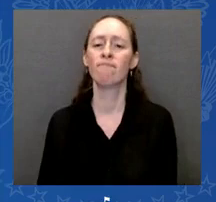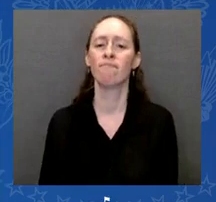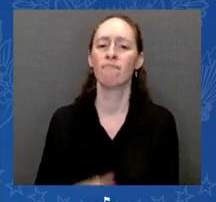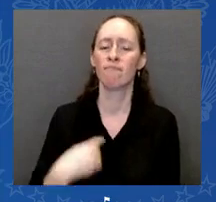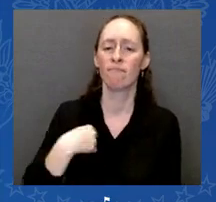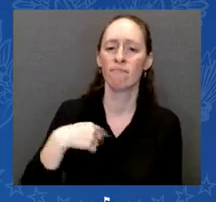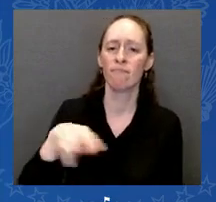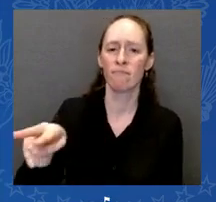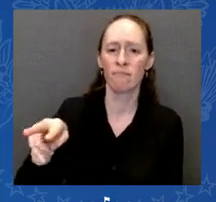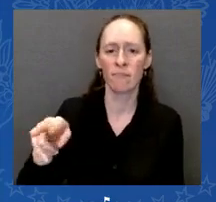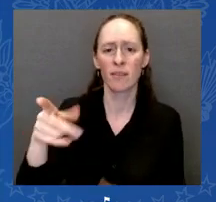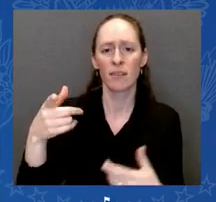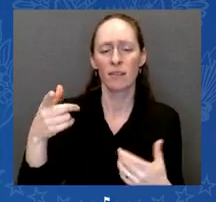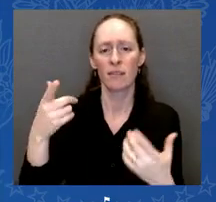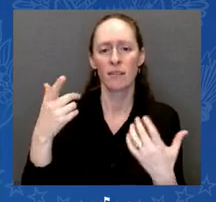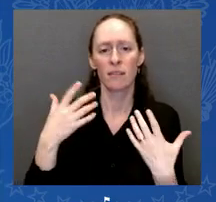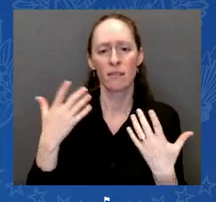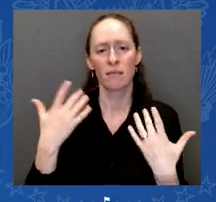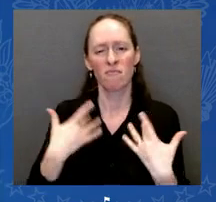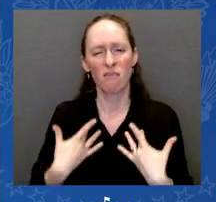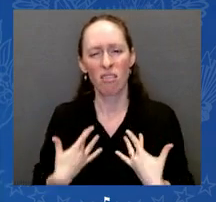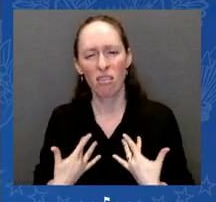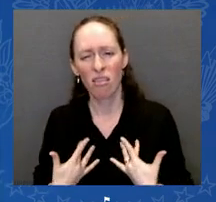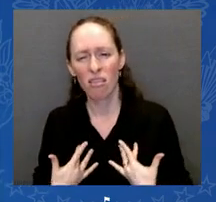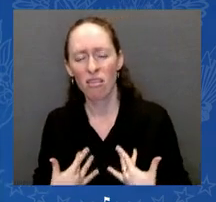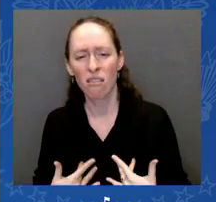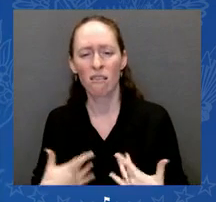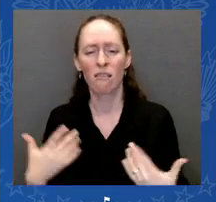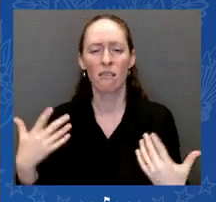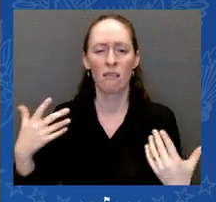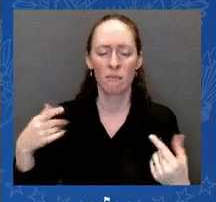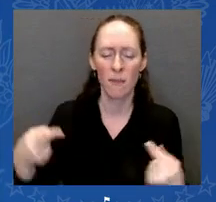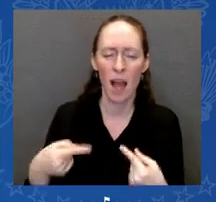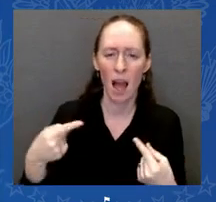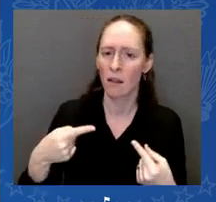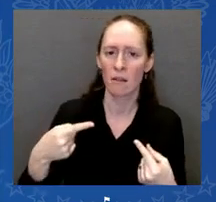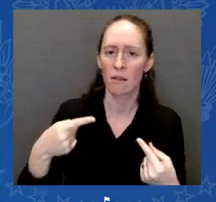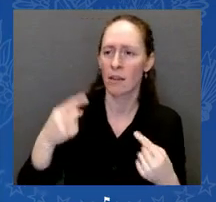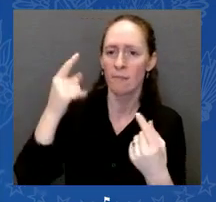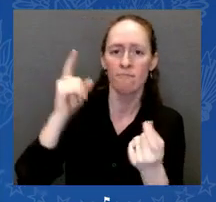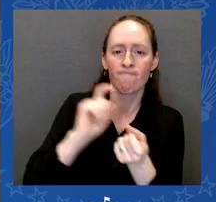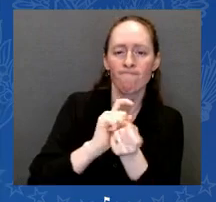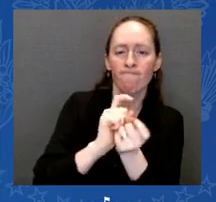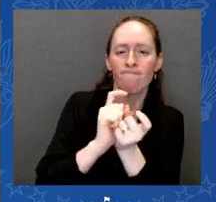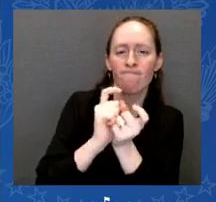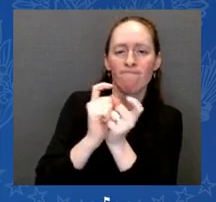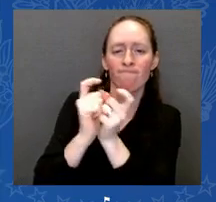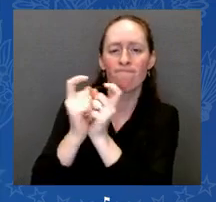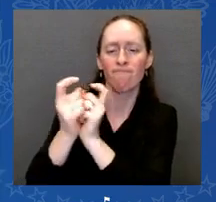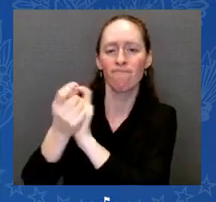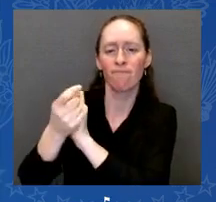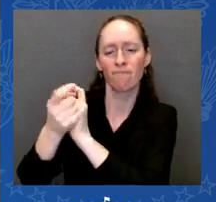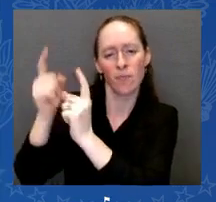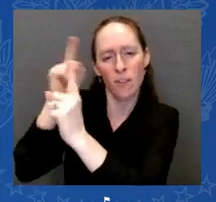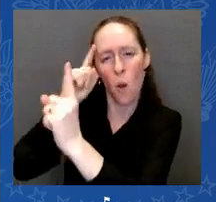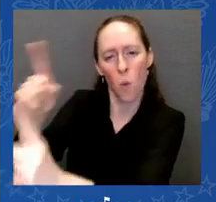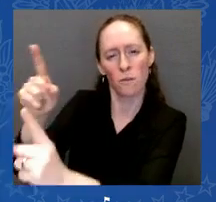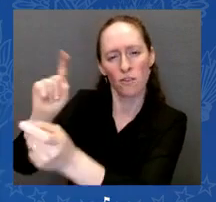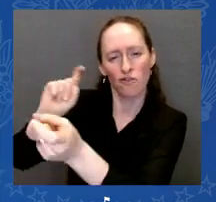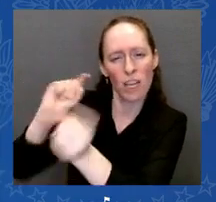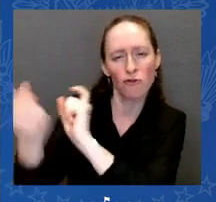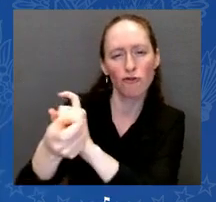Together, we've made some important progress. The most significant gun law passed in 30 years, but still not enough.